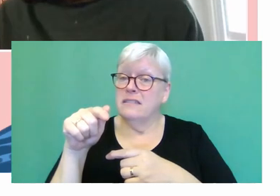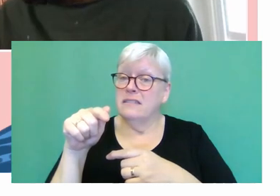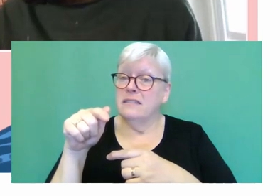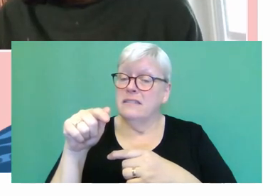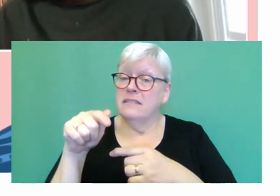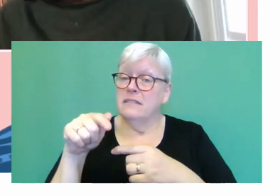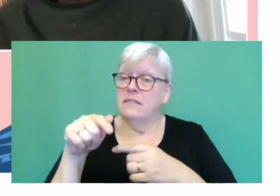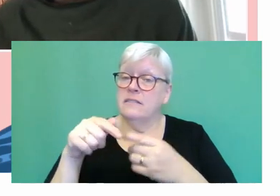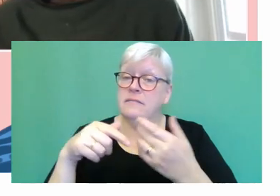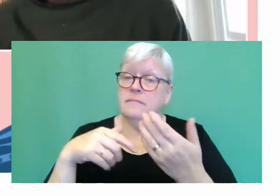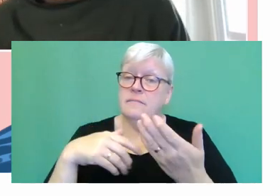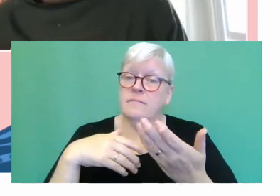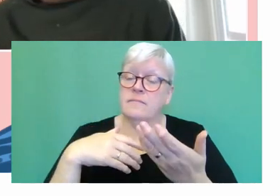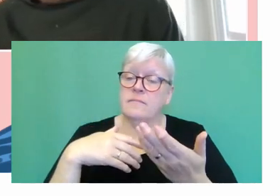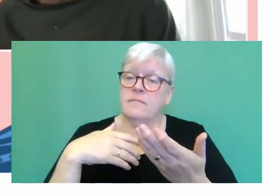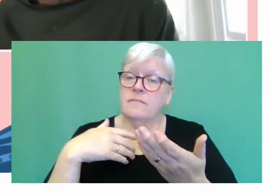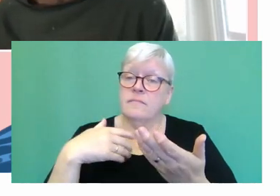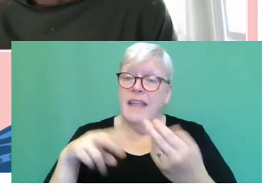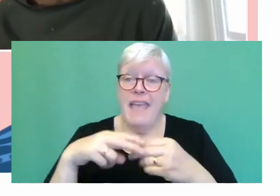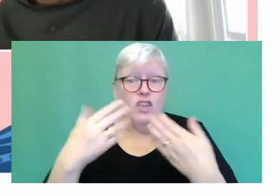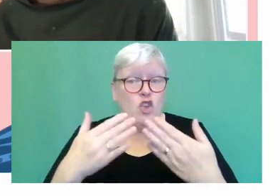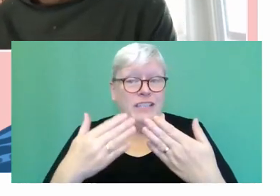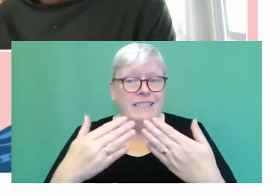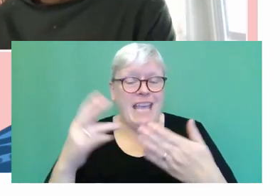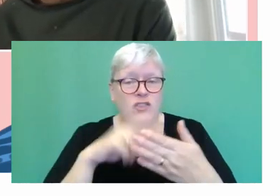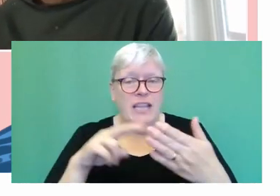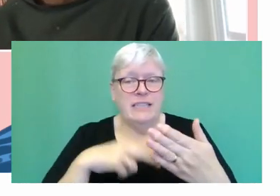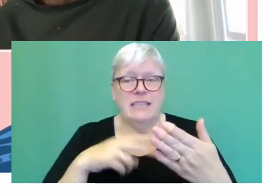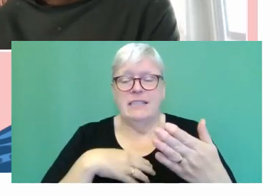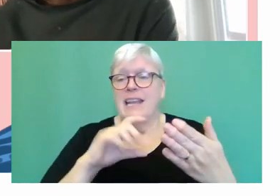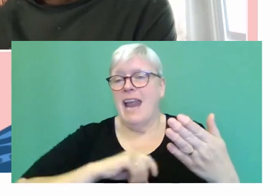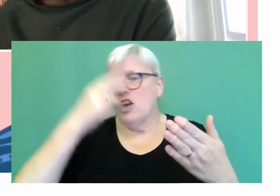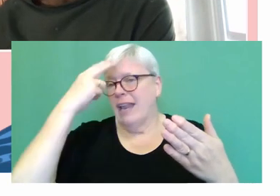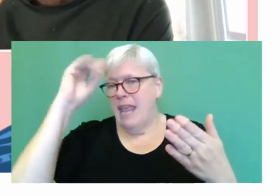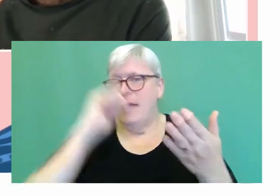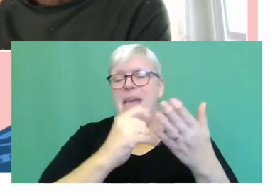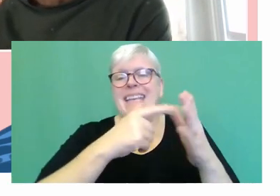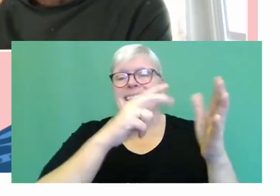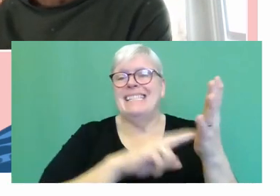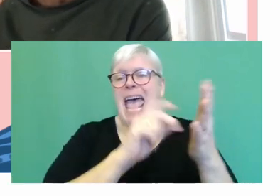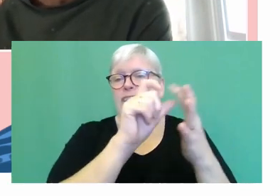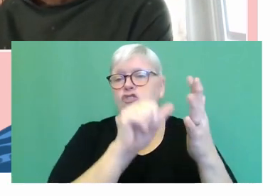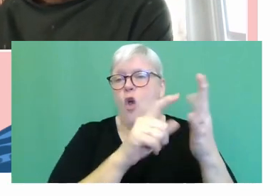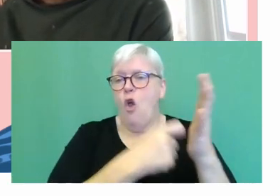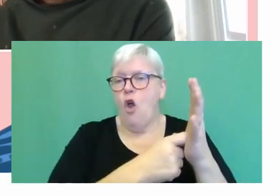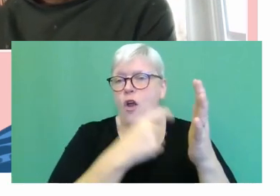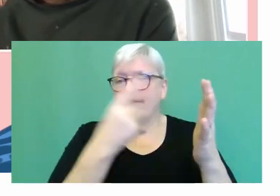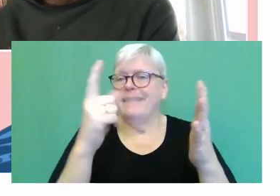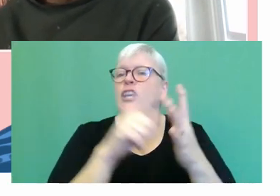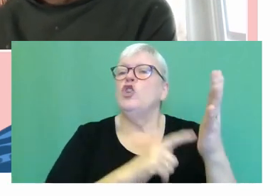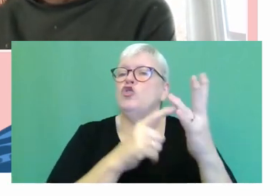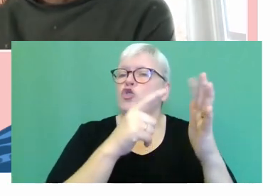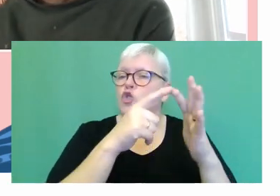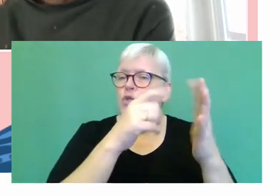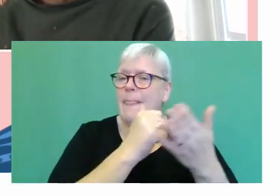again, for people who haven't read it, there's a character called Sandor, who is, who's Joe's therapist. And there are